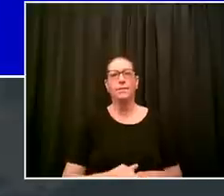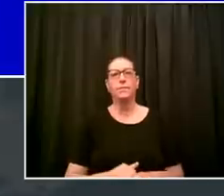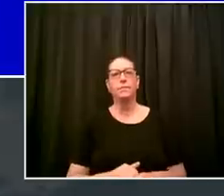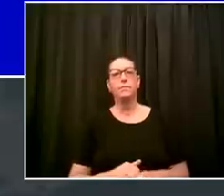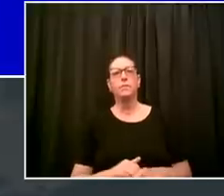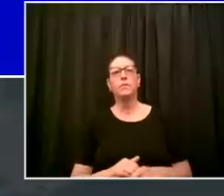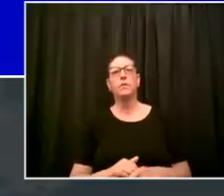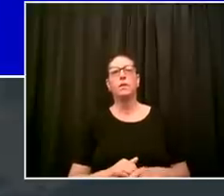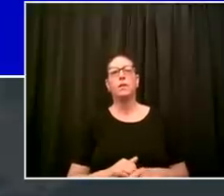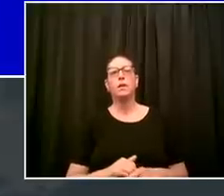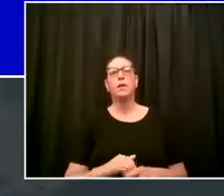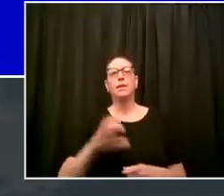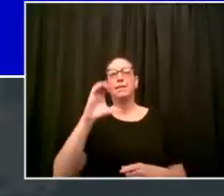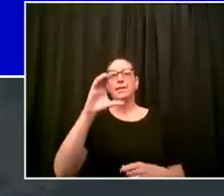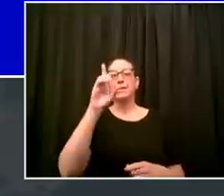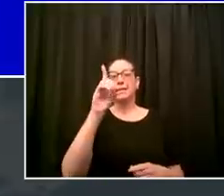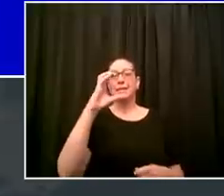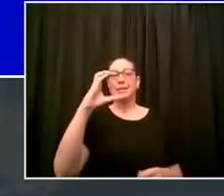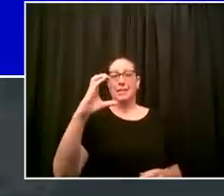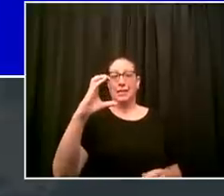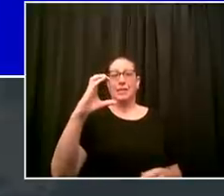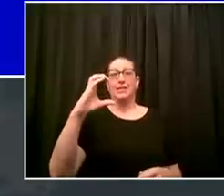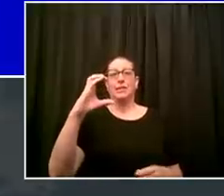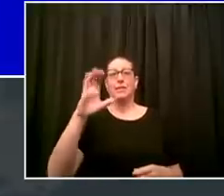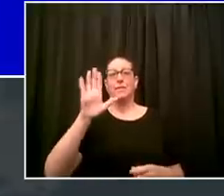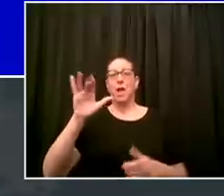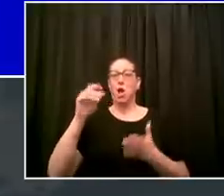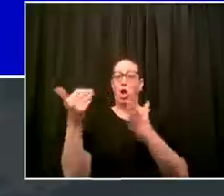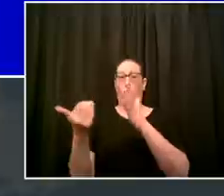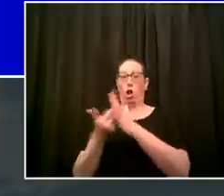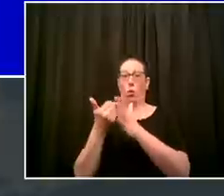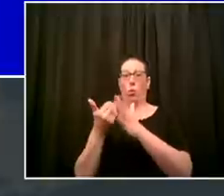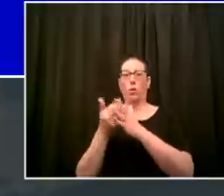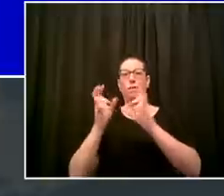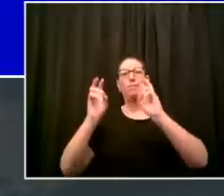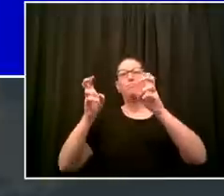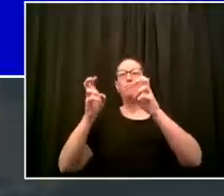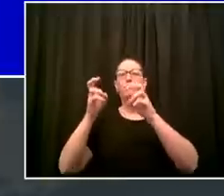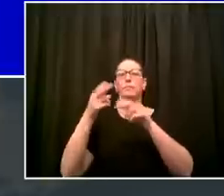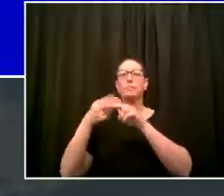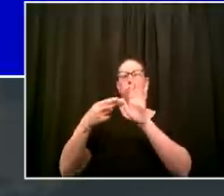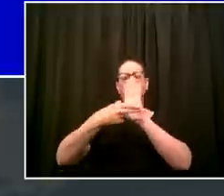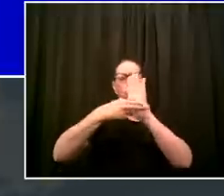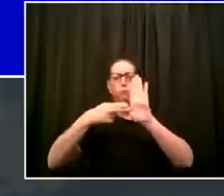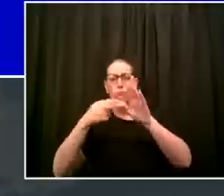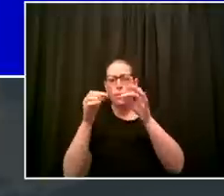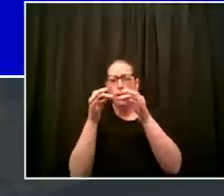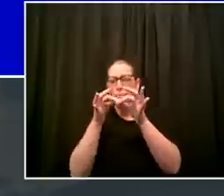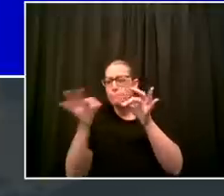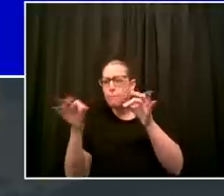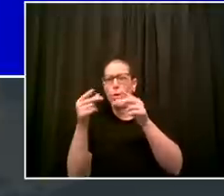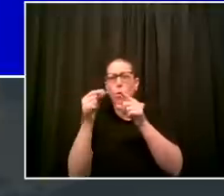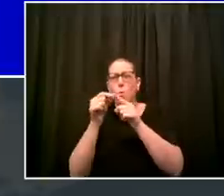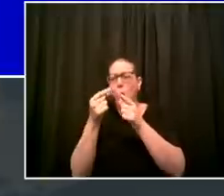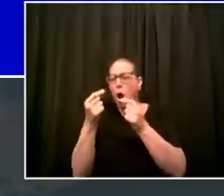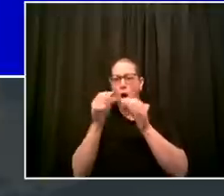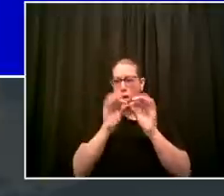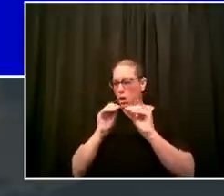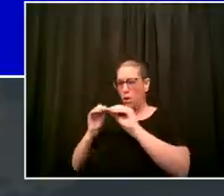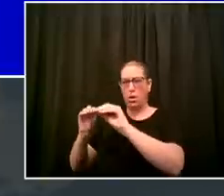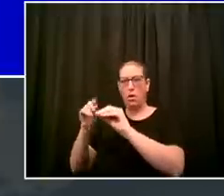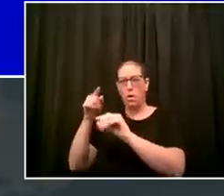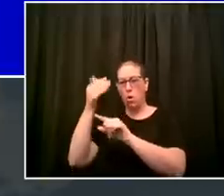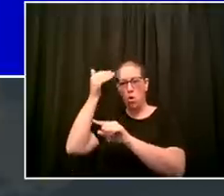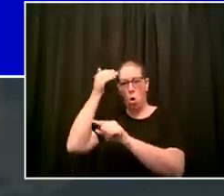over the last few weeks to see what it tells us about the cases that we have seen so far and we want to give additional